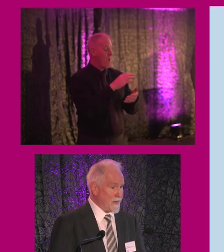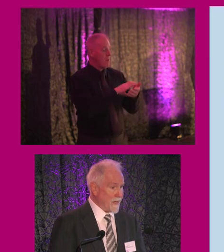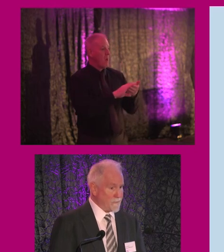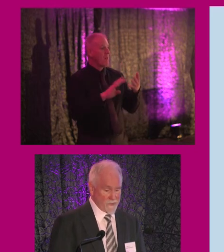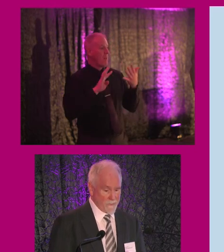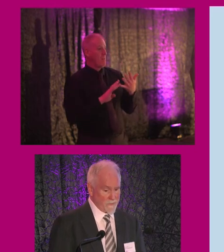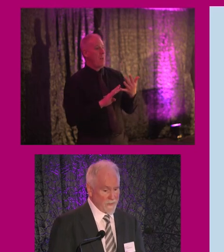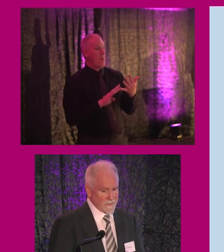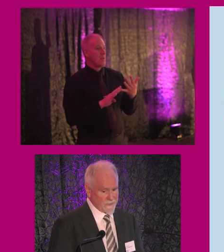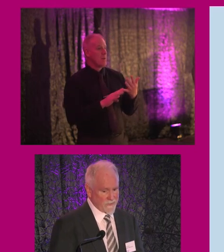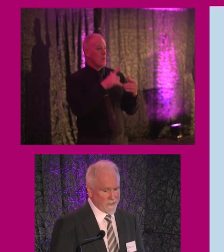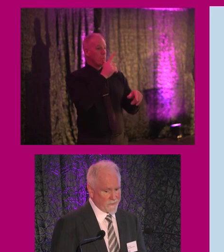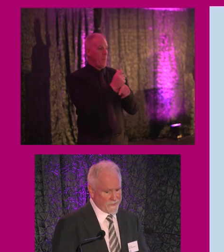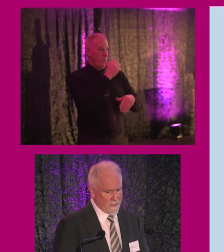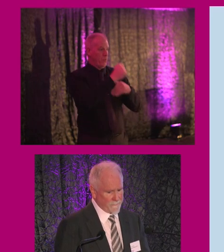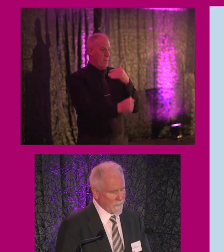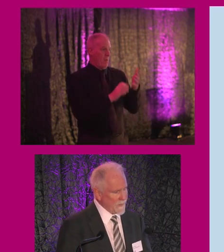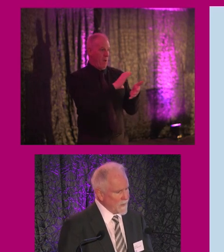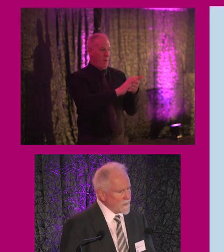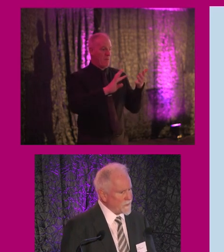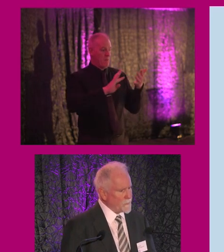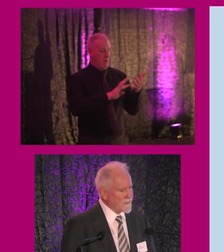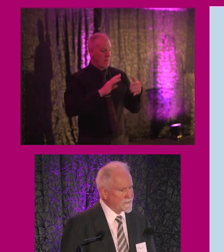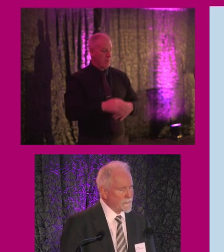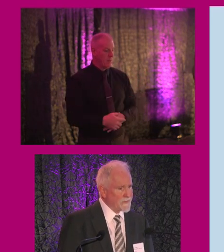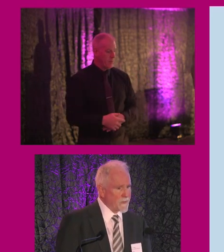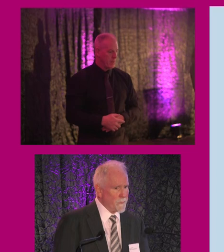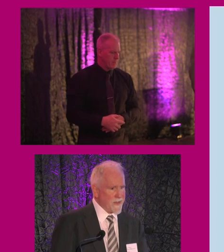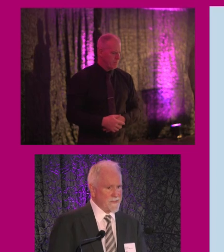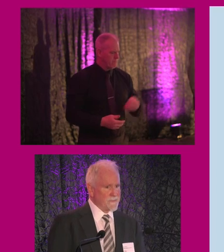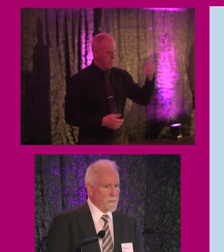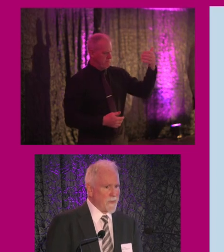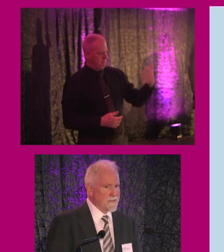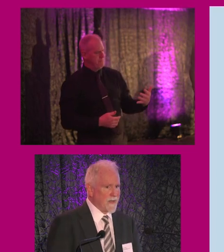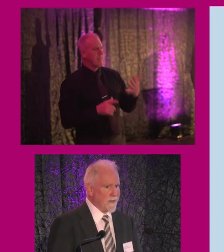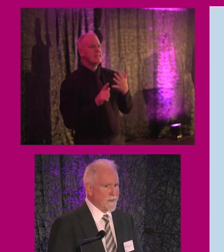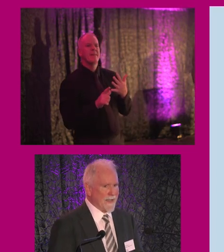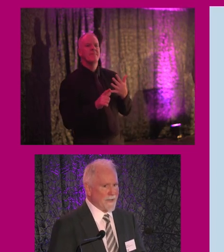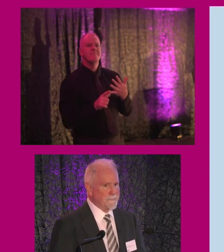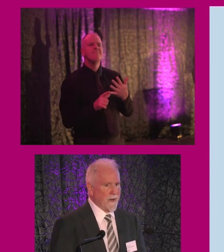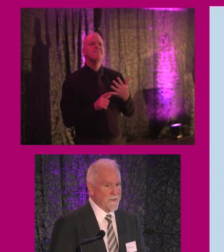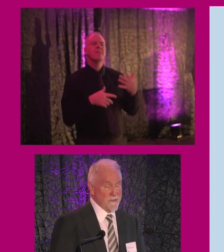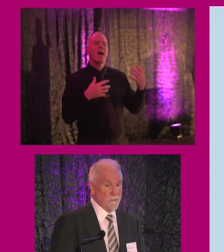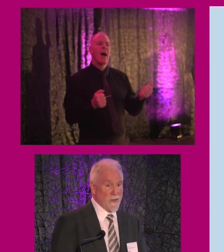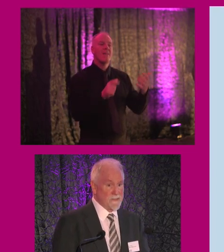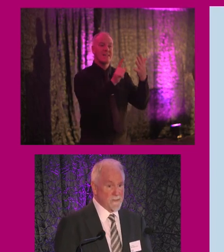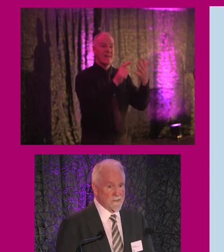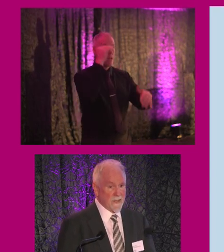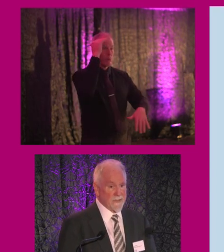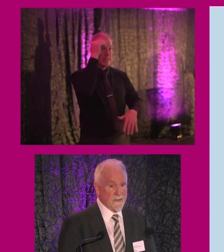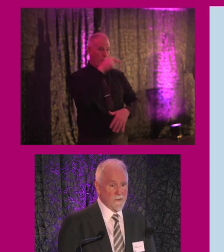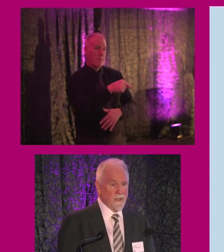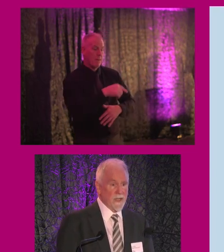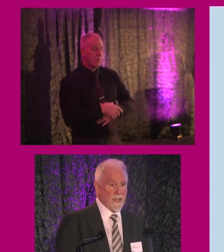9, which we're discussing here today. So what's what's our basis? We're based on nine or seven principles